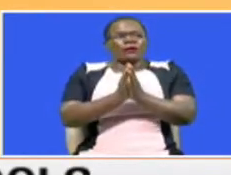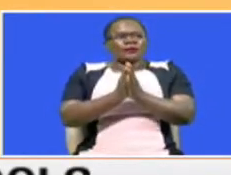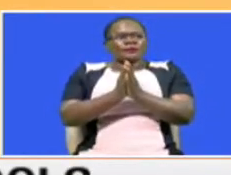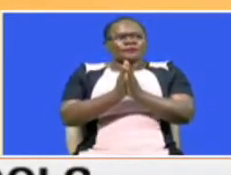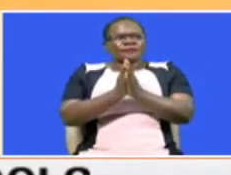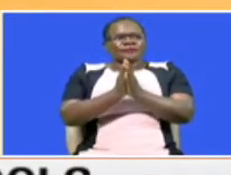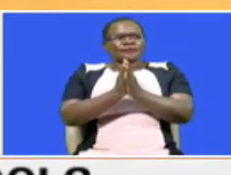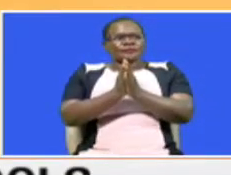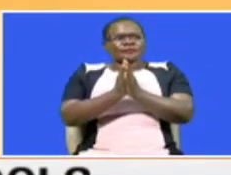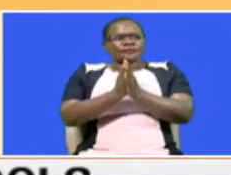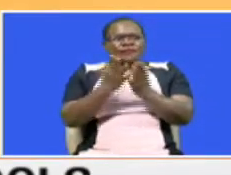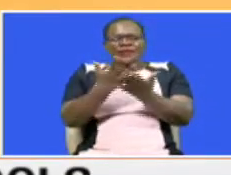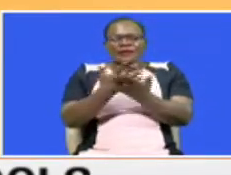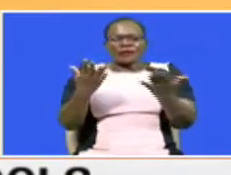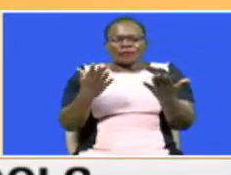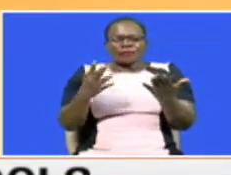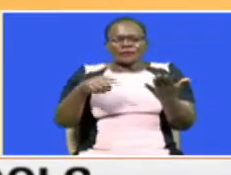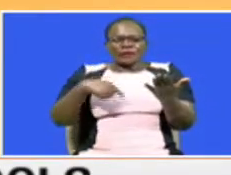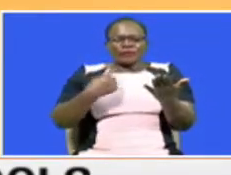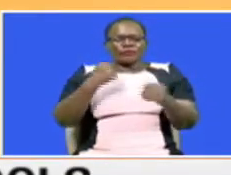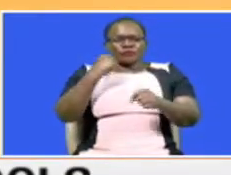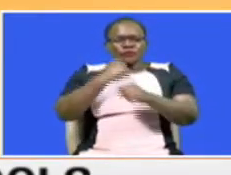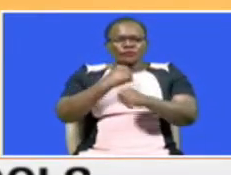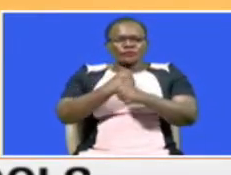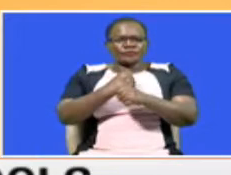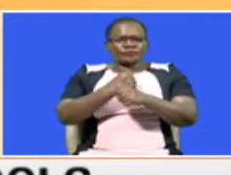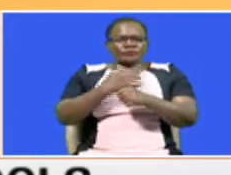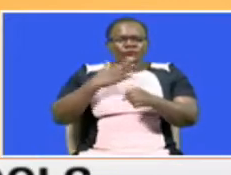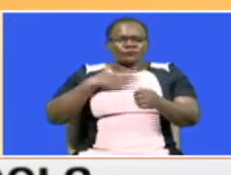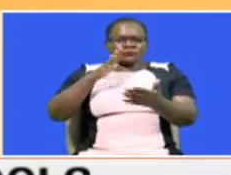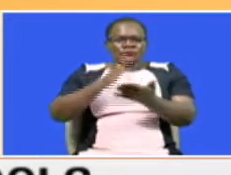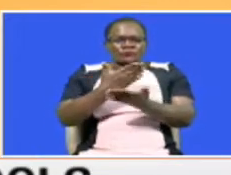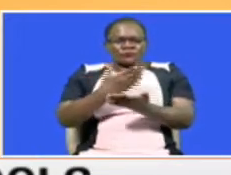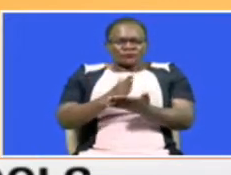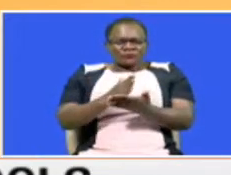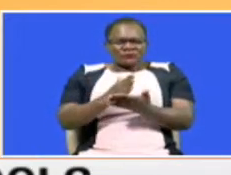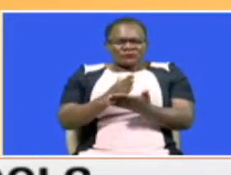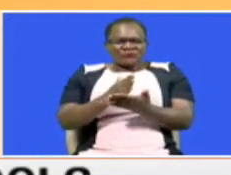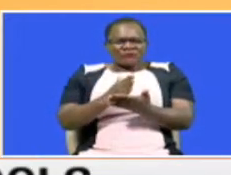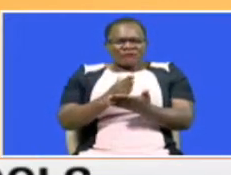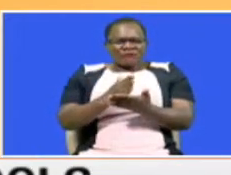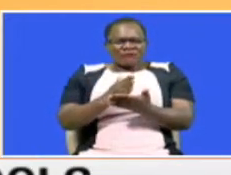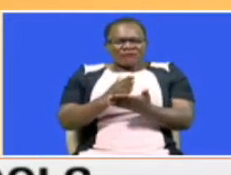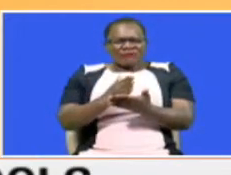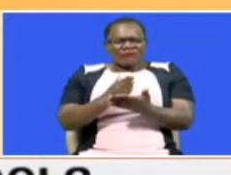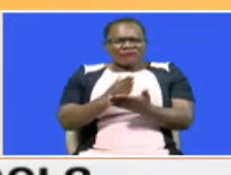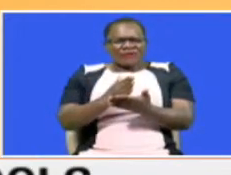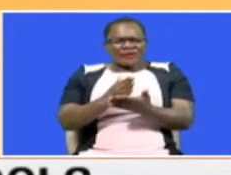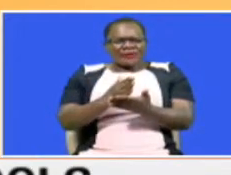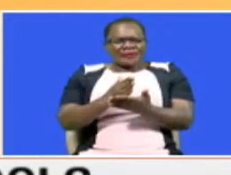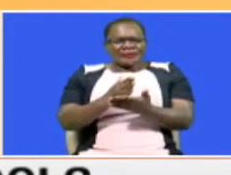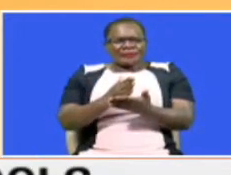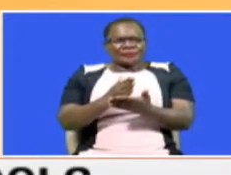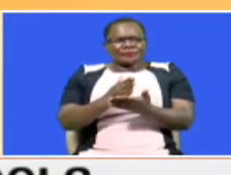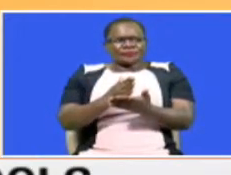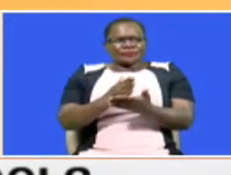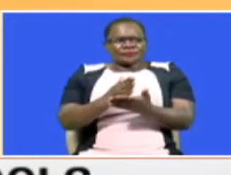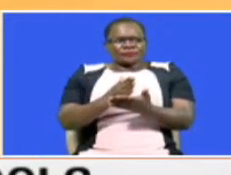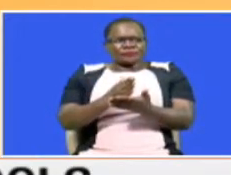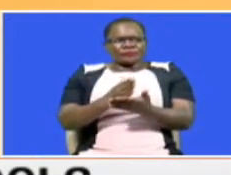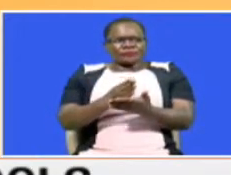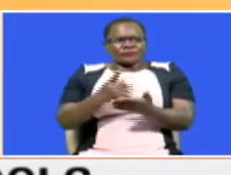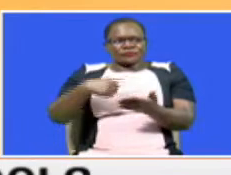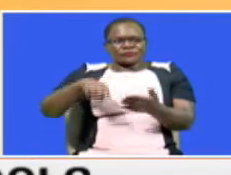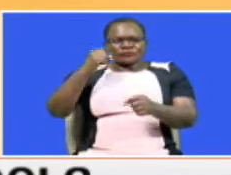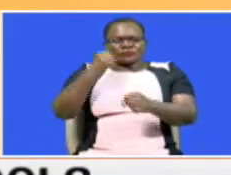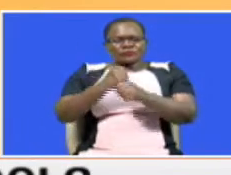it is something that is going to take our sector of education forward. Because from experience, where we